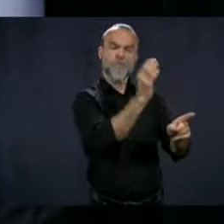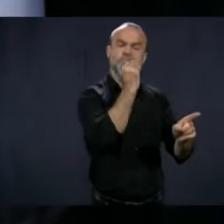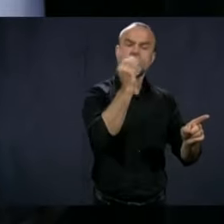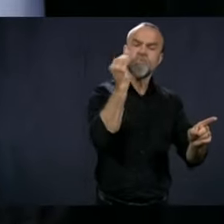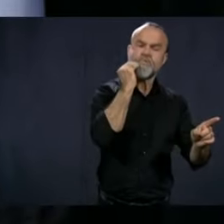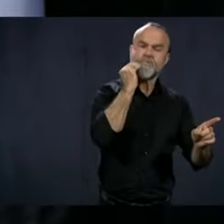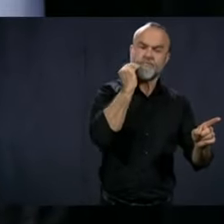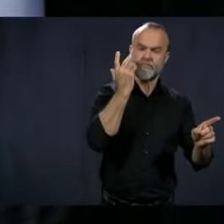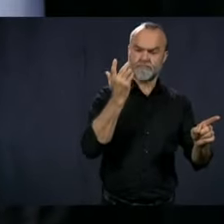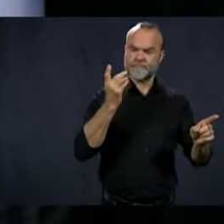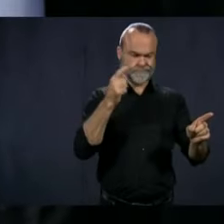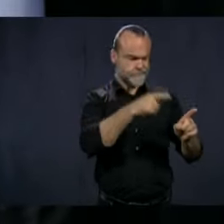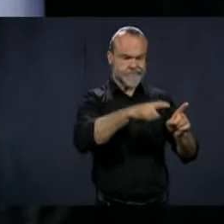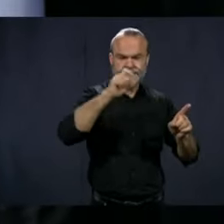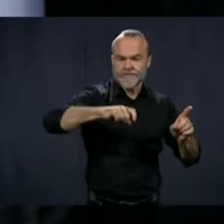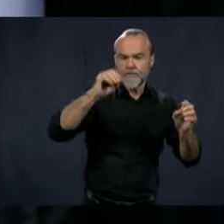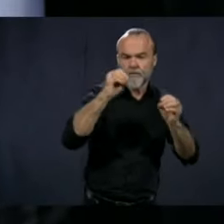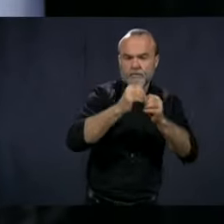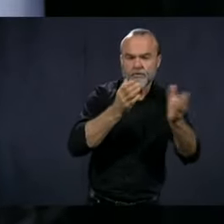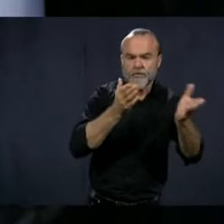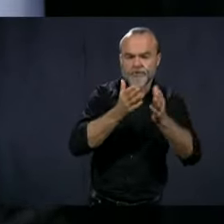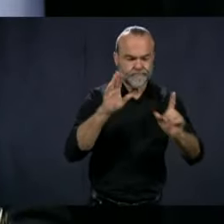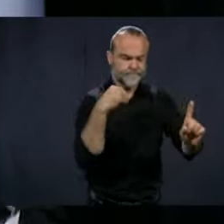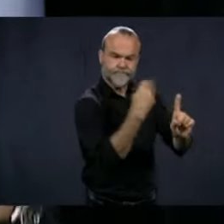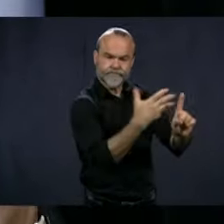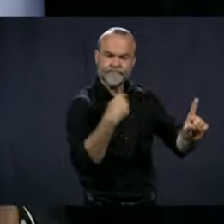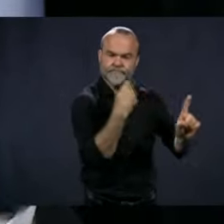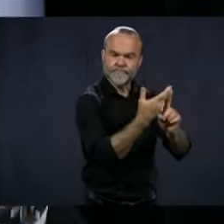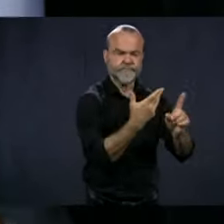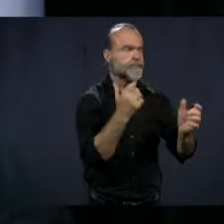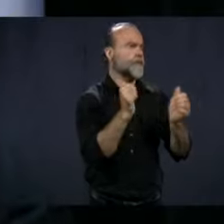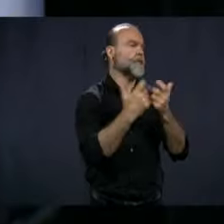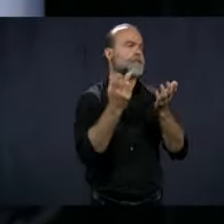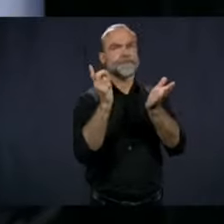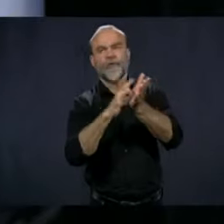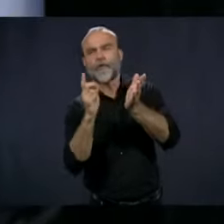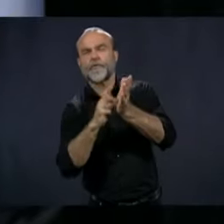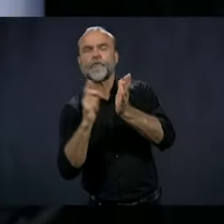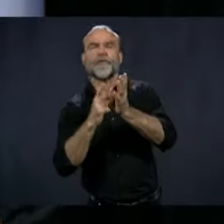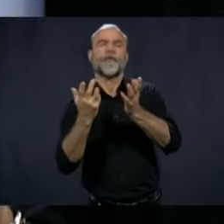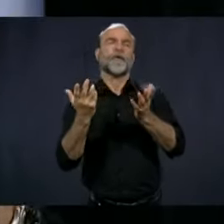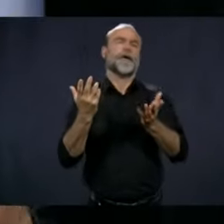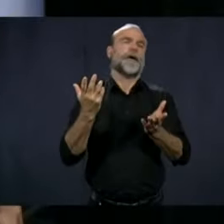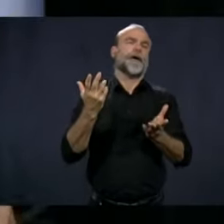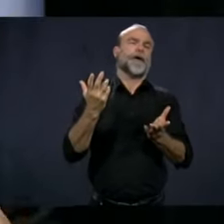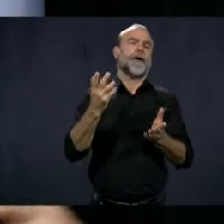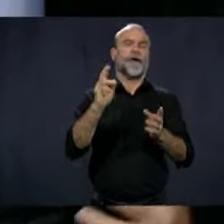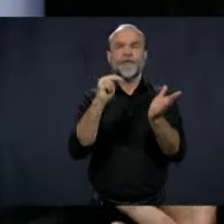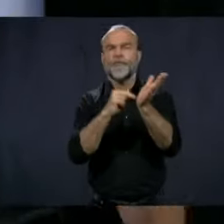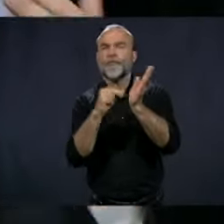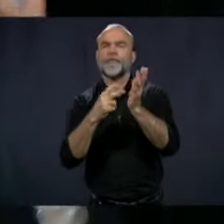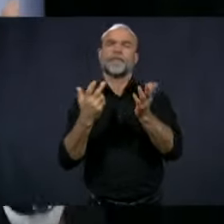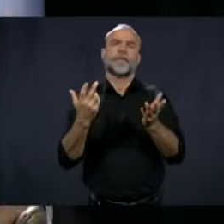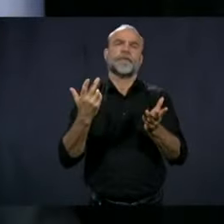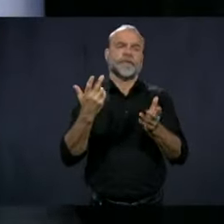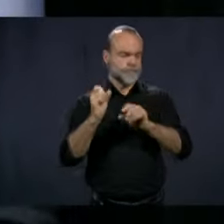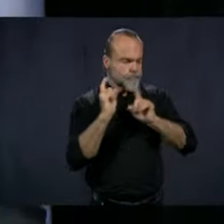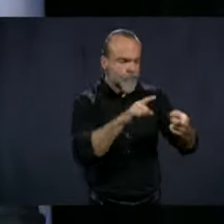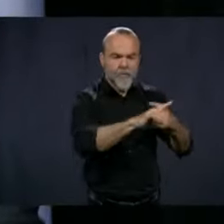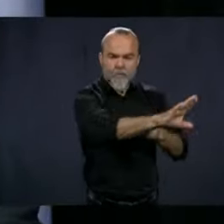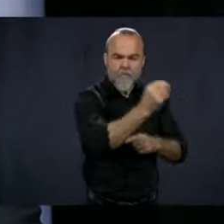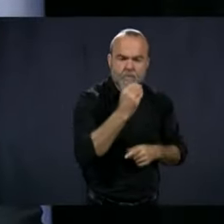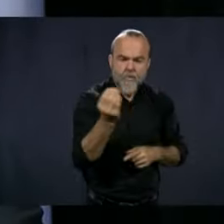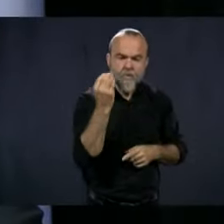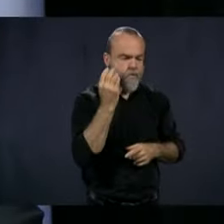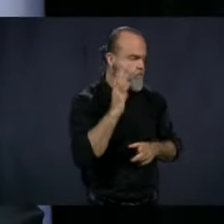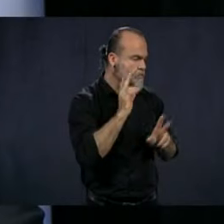more services be given by a GP, a general practitioner, nurses going to the